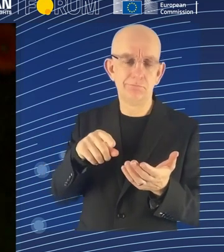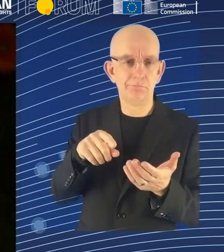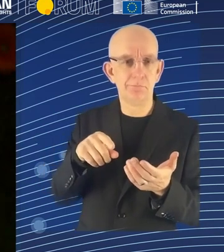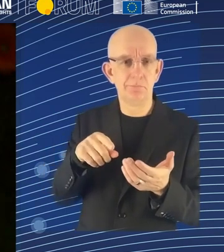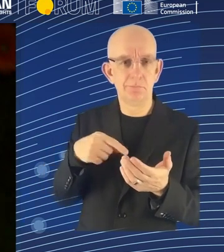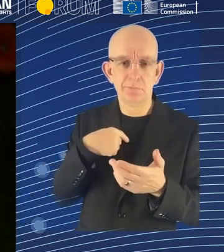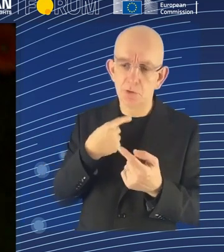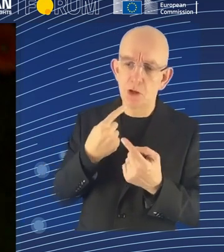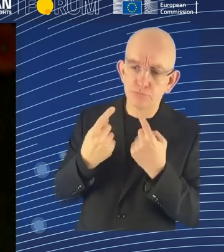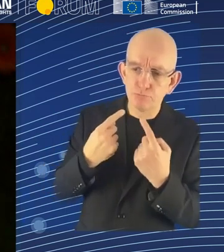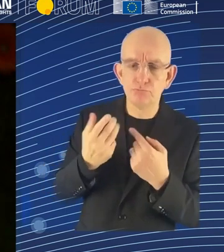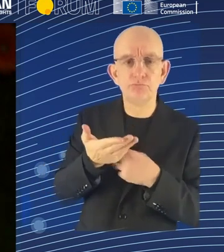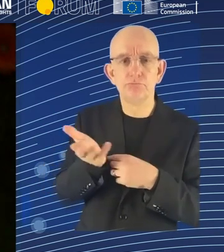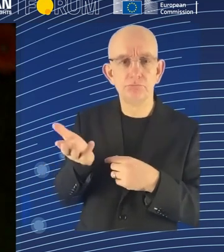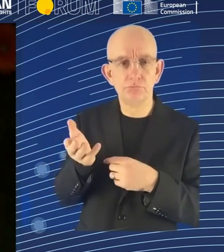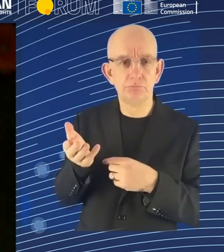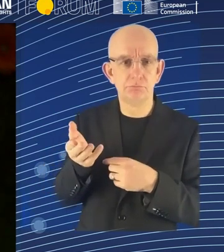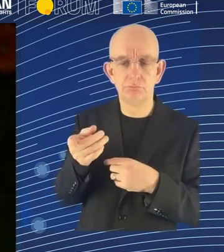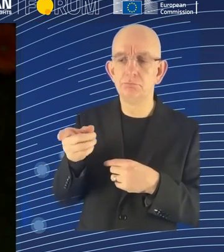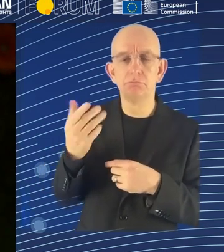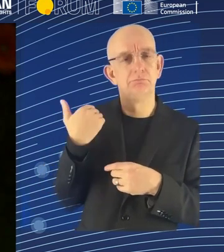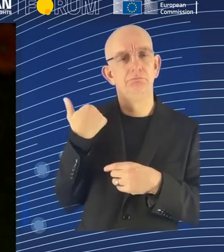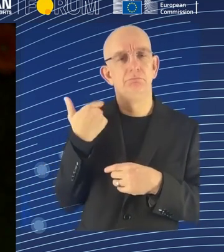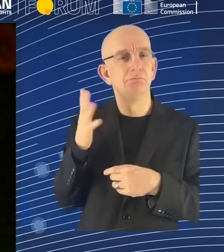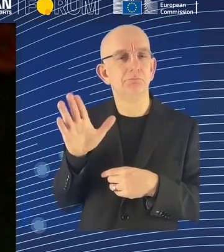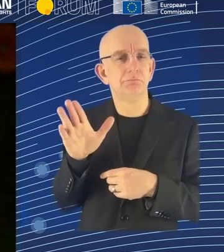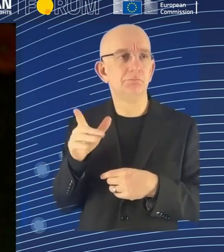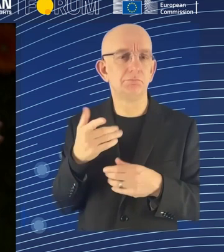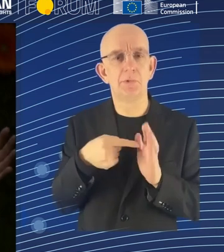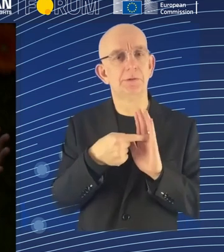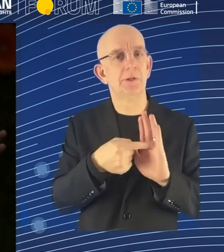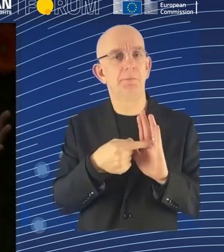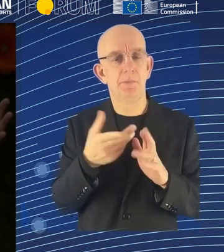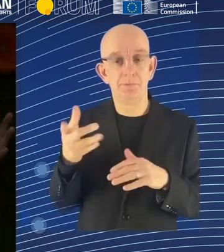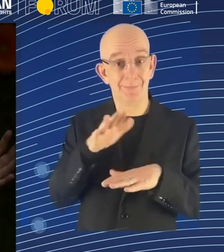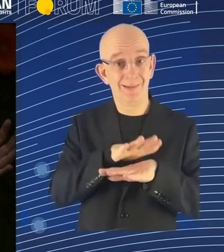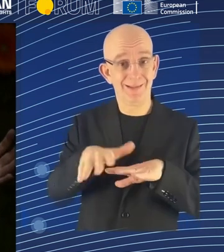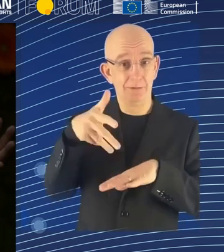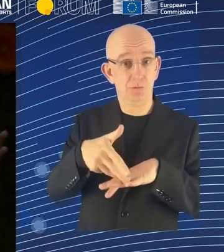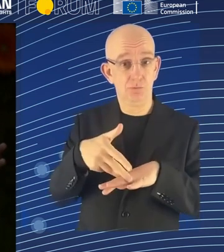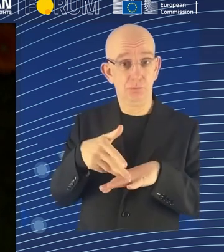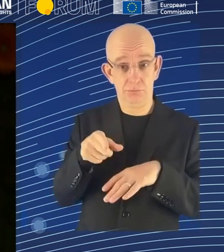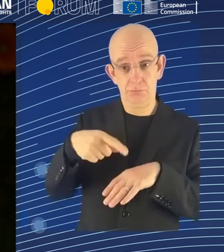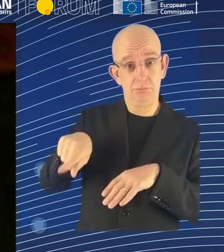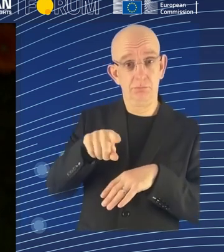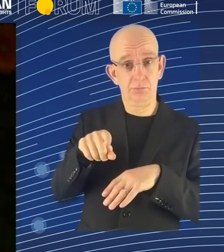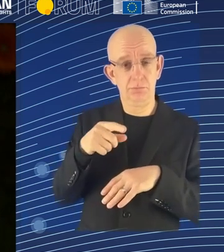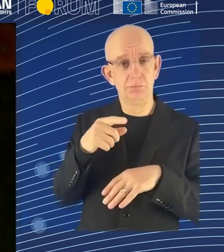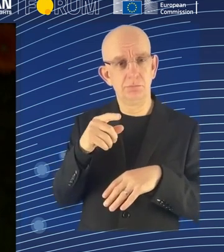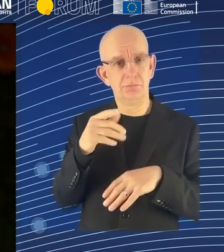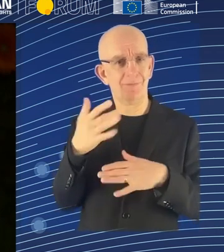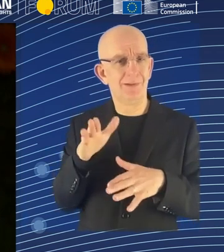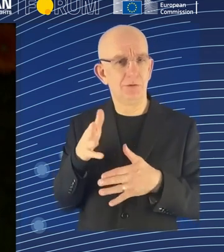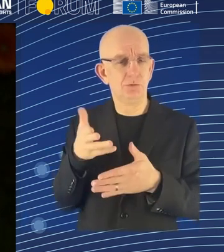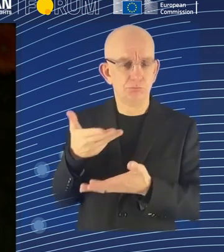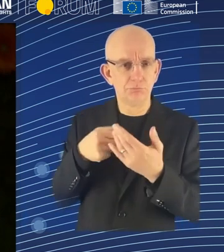and on artificial intelligence and try to develop a kind of, first, artificial intelligence that is in line